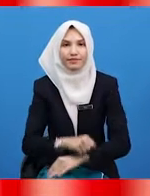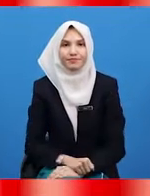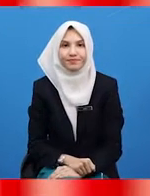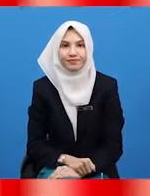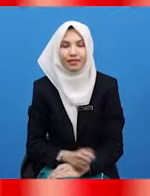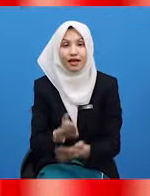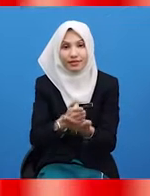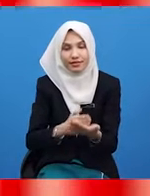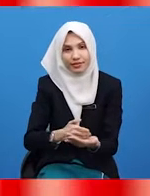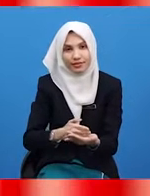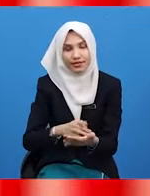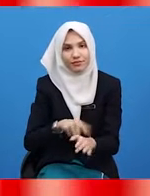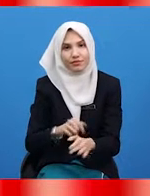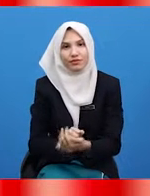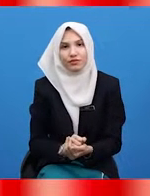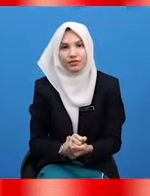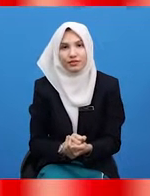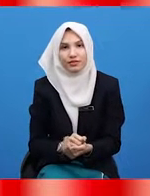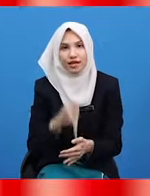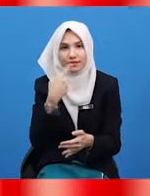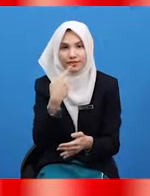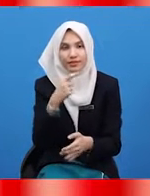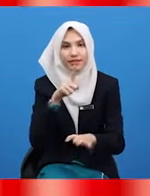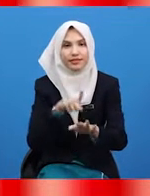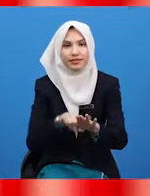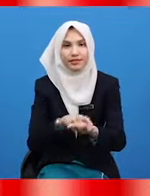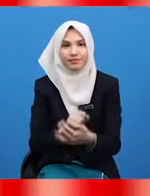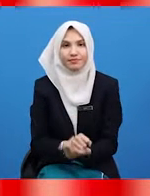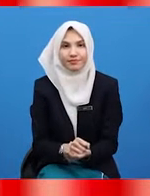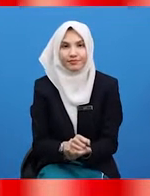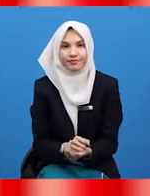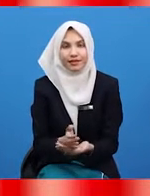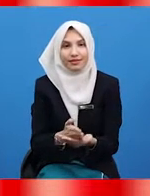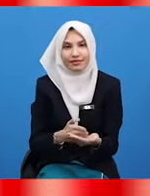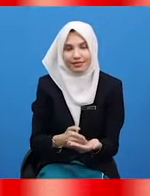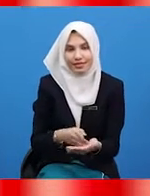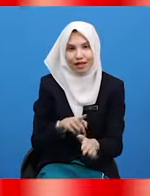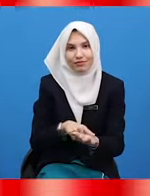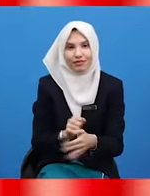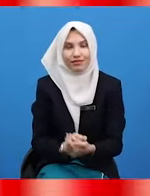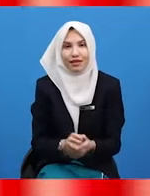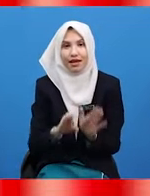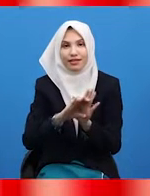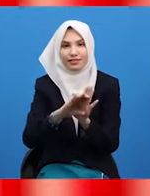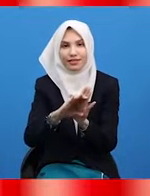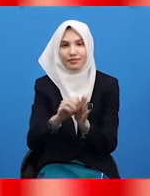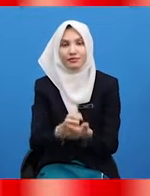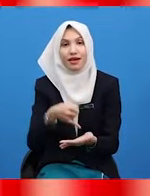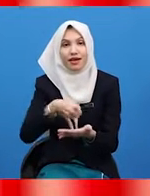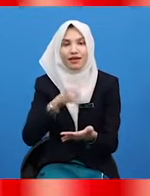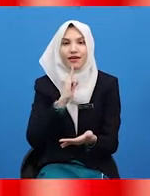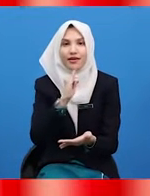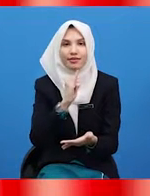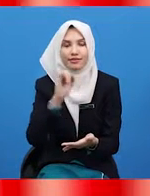Sometimes, if we say the time. Sometimes, if we say, for example, it is